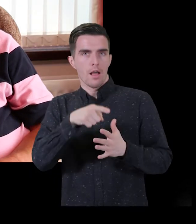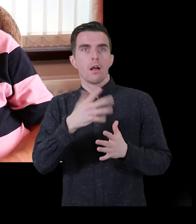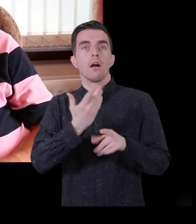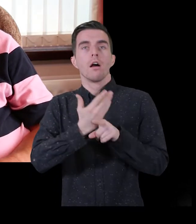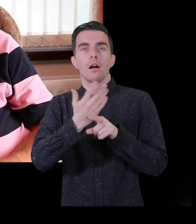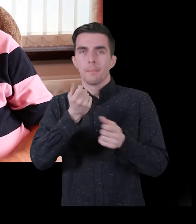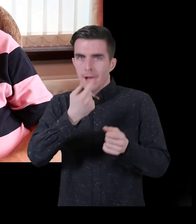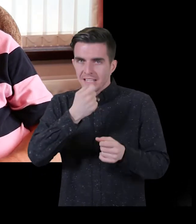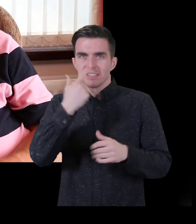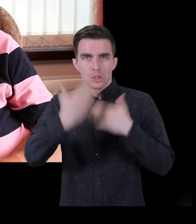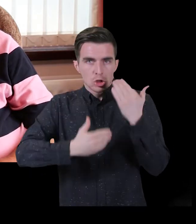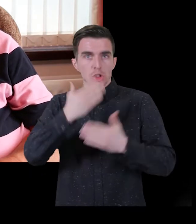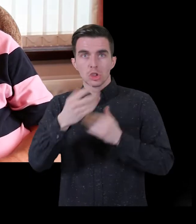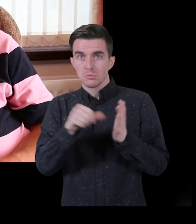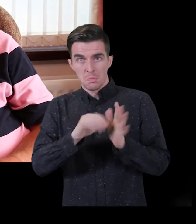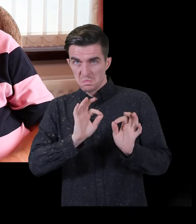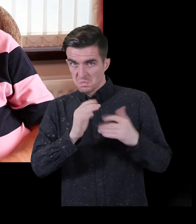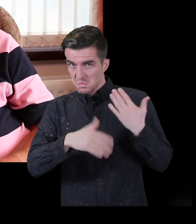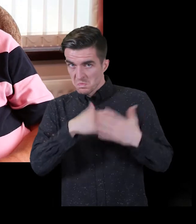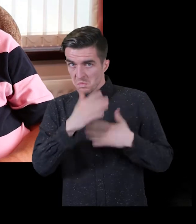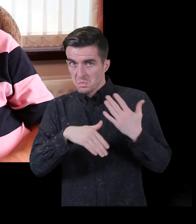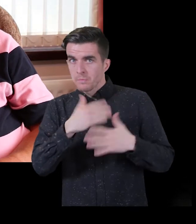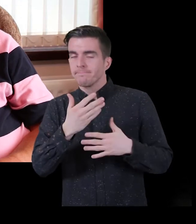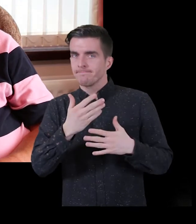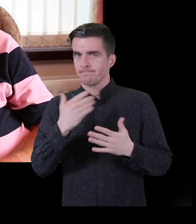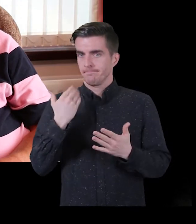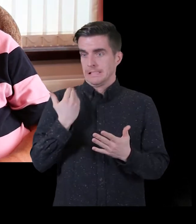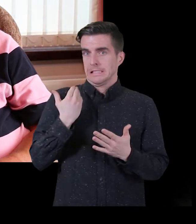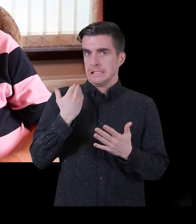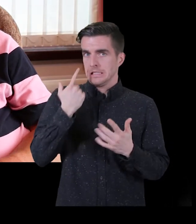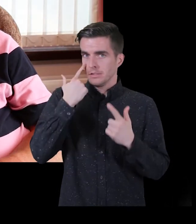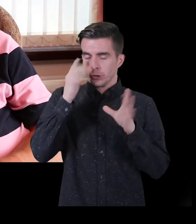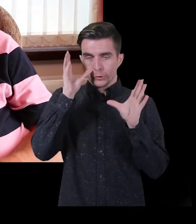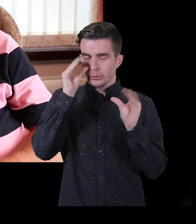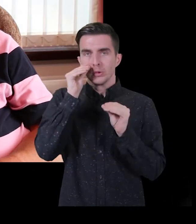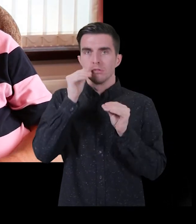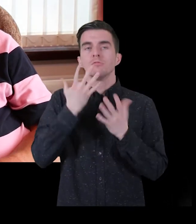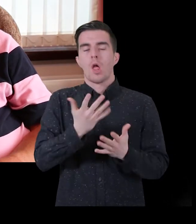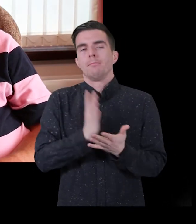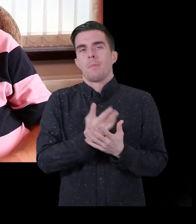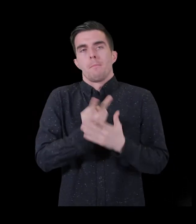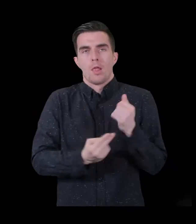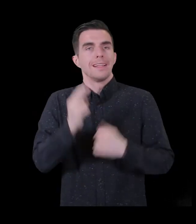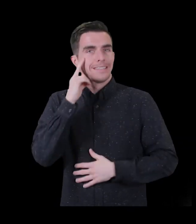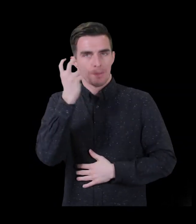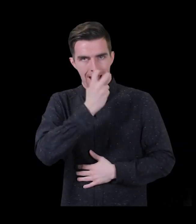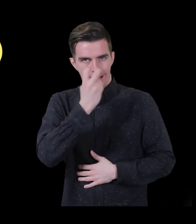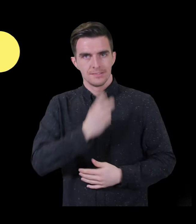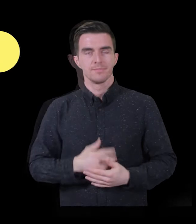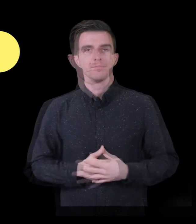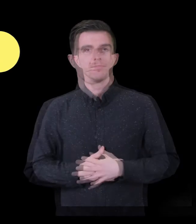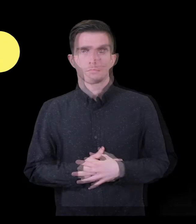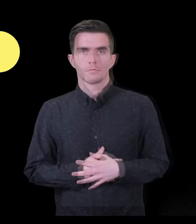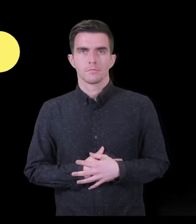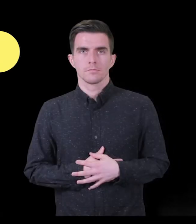the last year. And there has been a dramatic loss of sight. And she is now deaf blind. What help